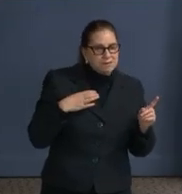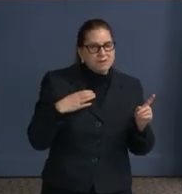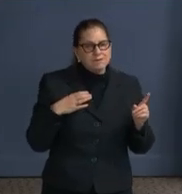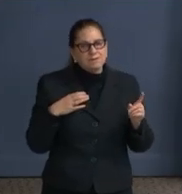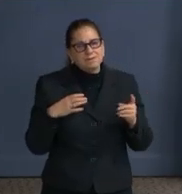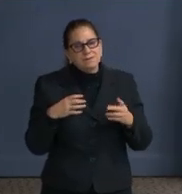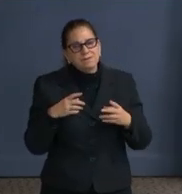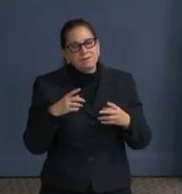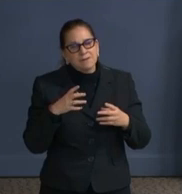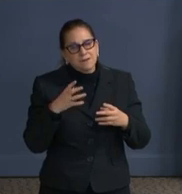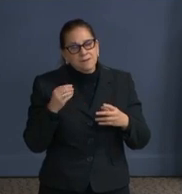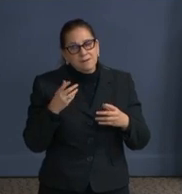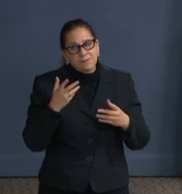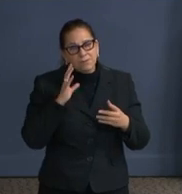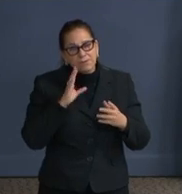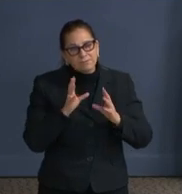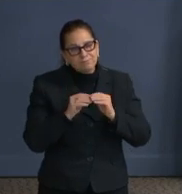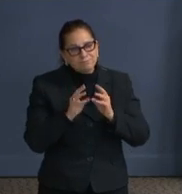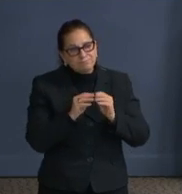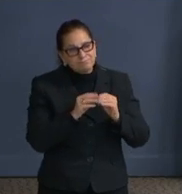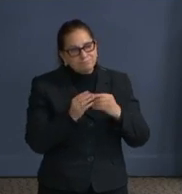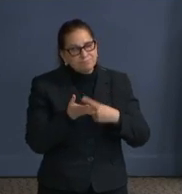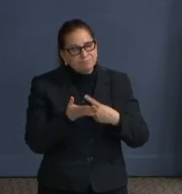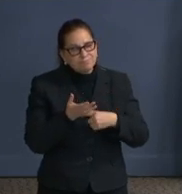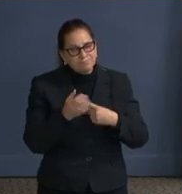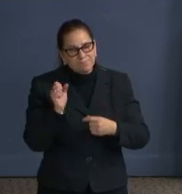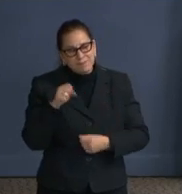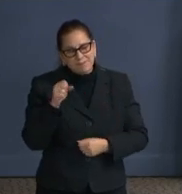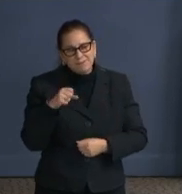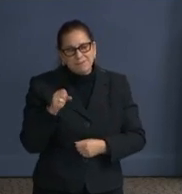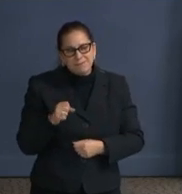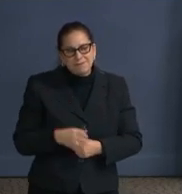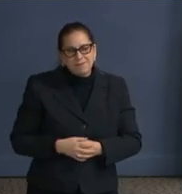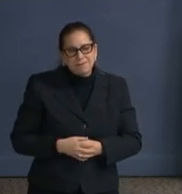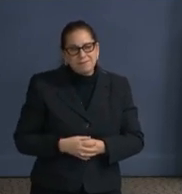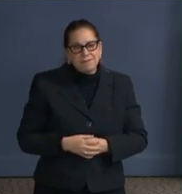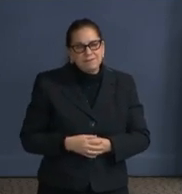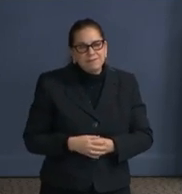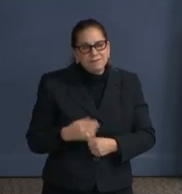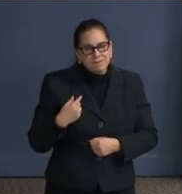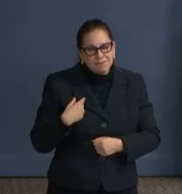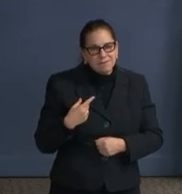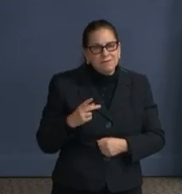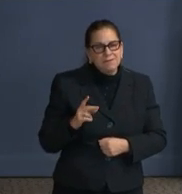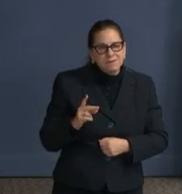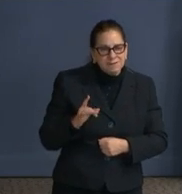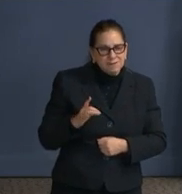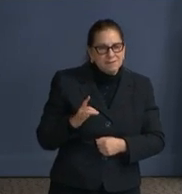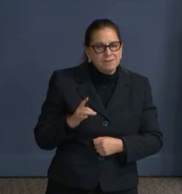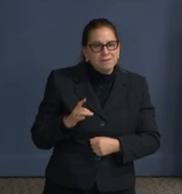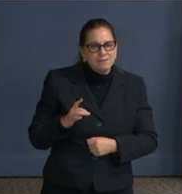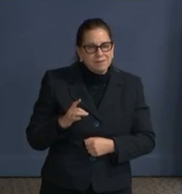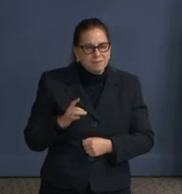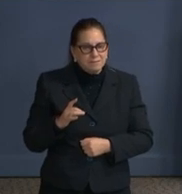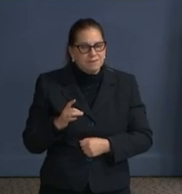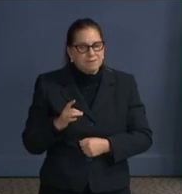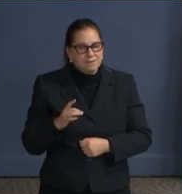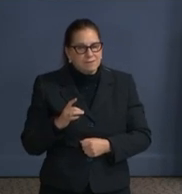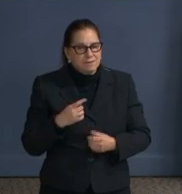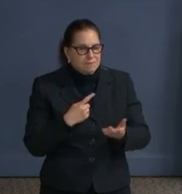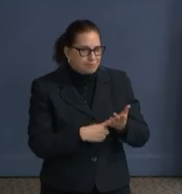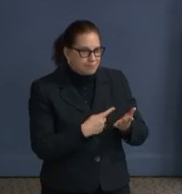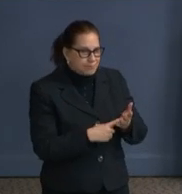the next one. Okay. And I have directed Director Rodriguez, who is the Director of Districts Homeland